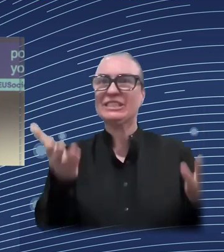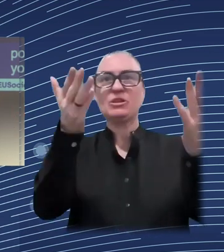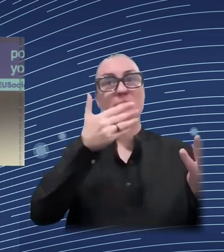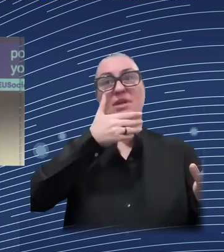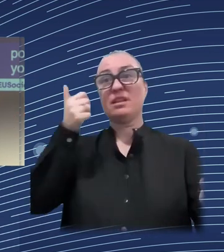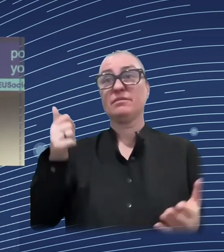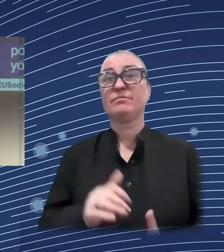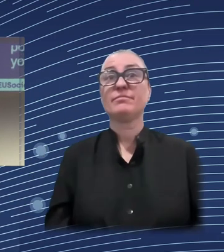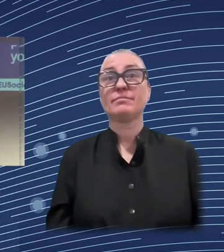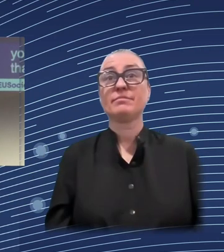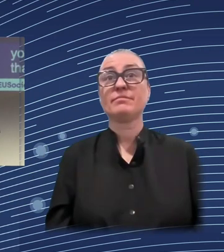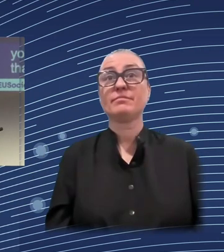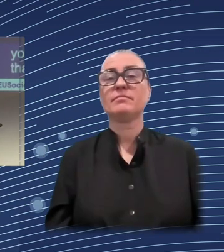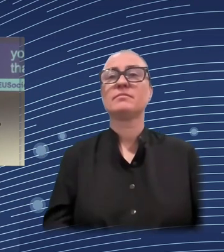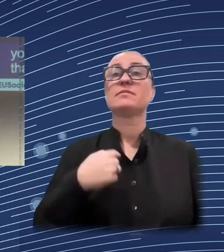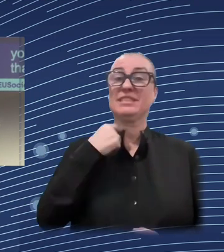intervention is pertinent.